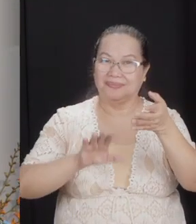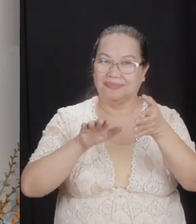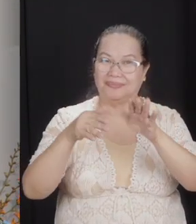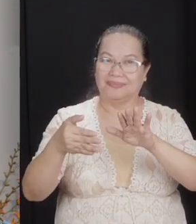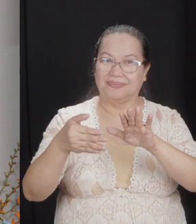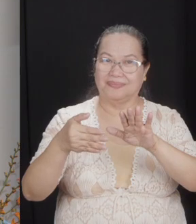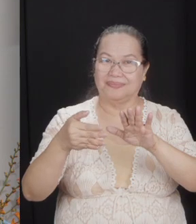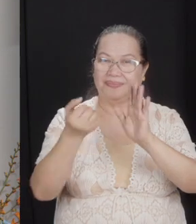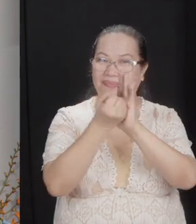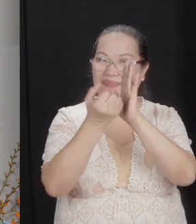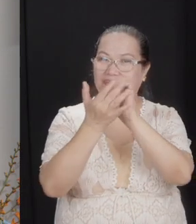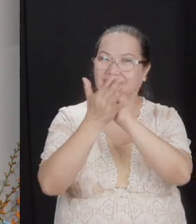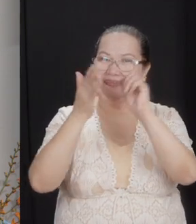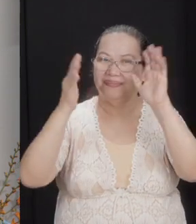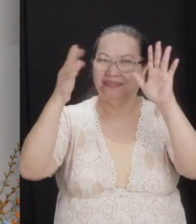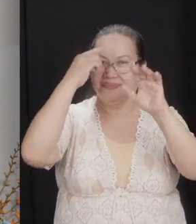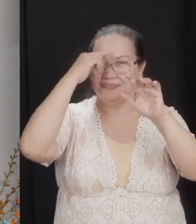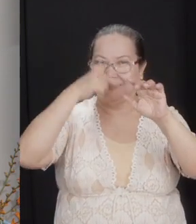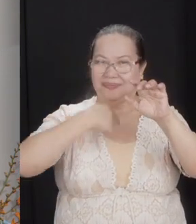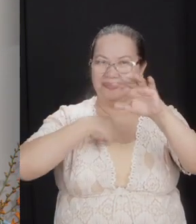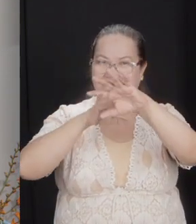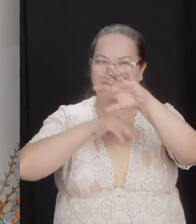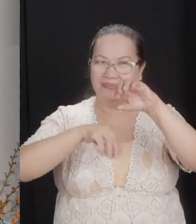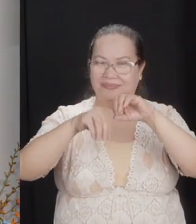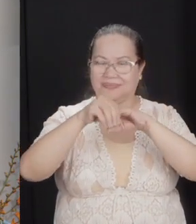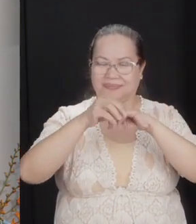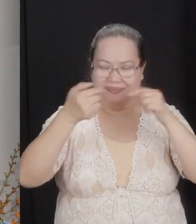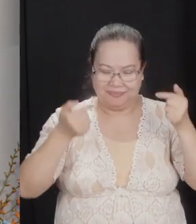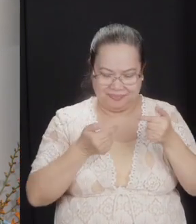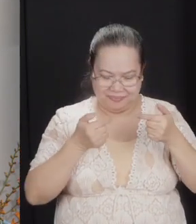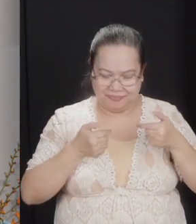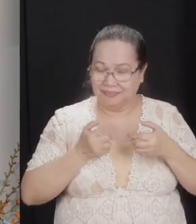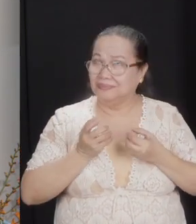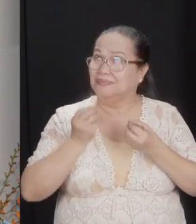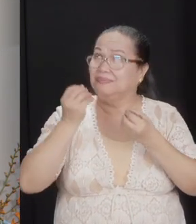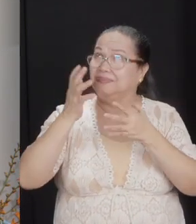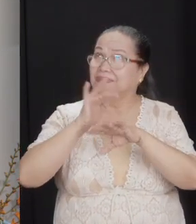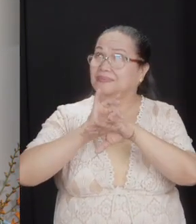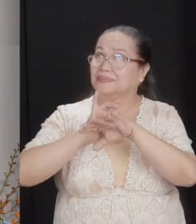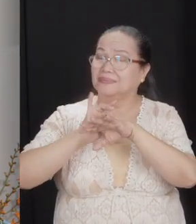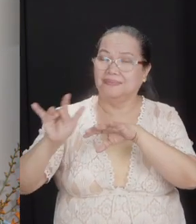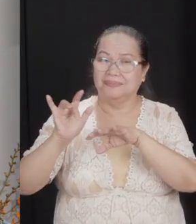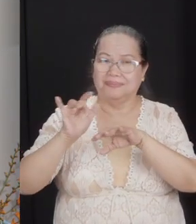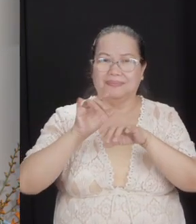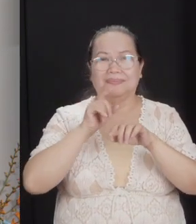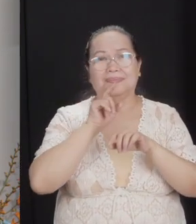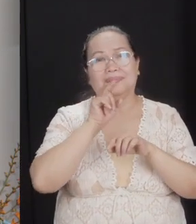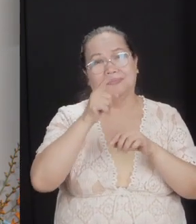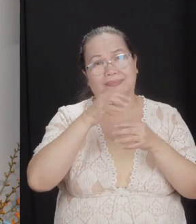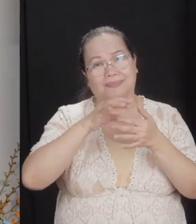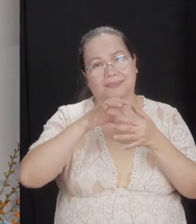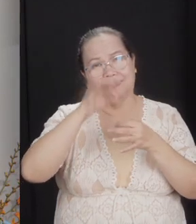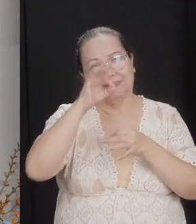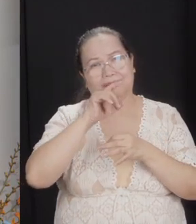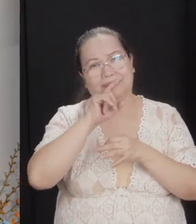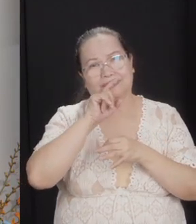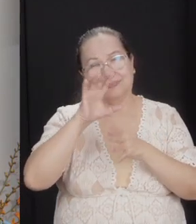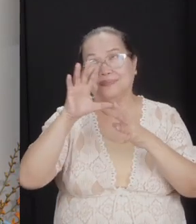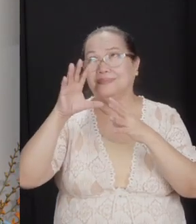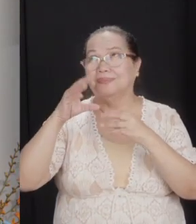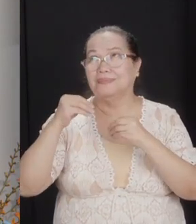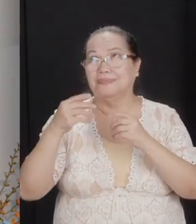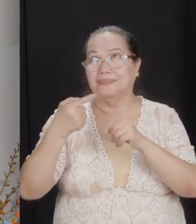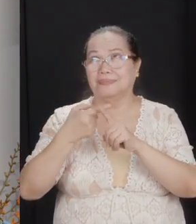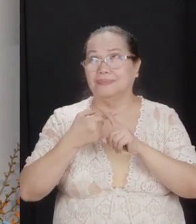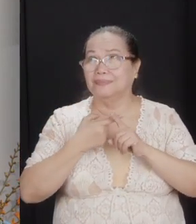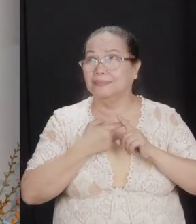for me. I came to him as a sinner with nothing to offer. Completely bankrupt spiritually. And I asked him to